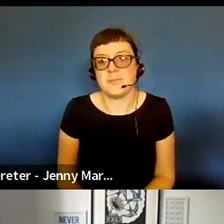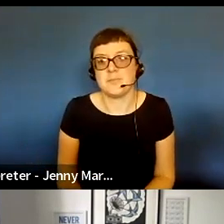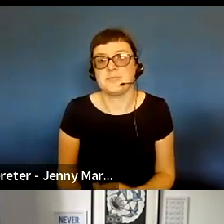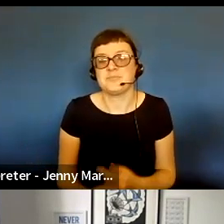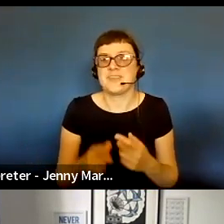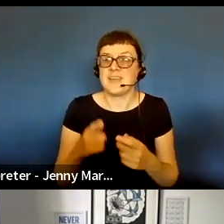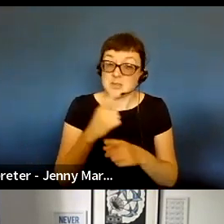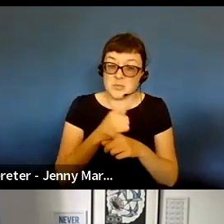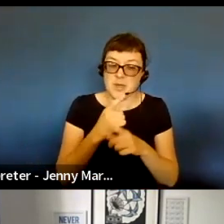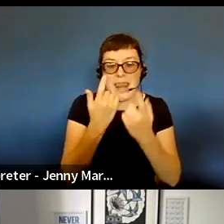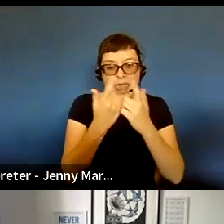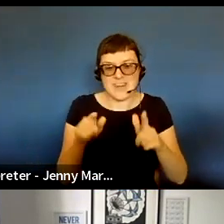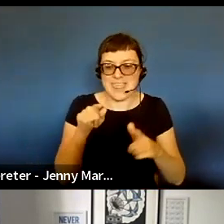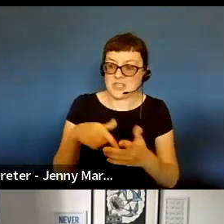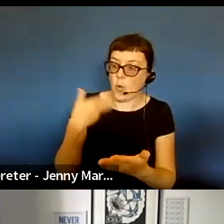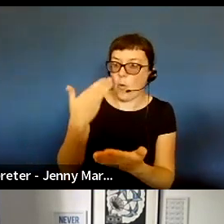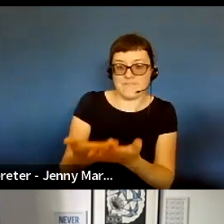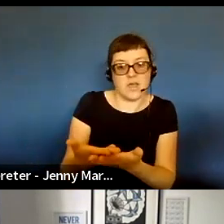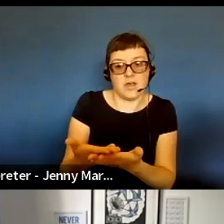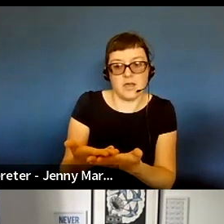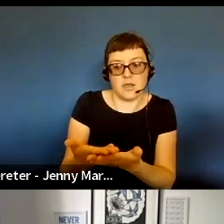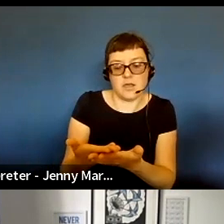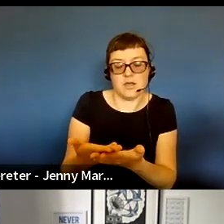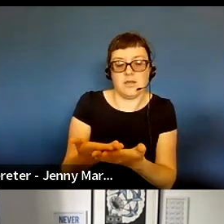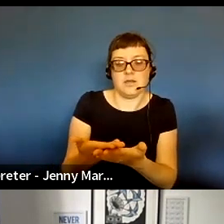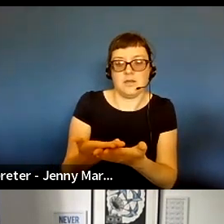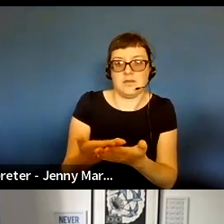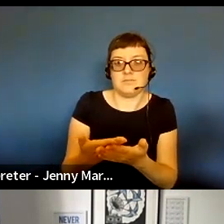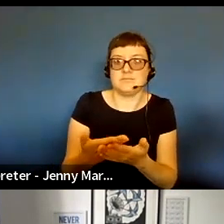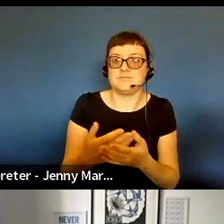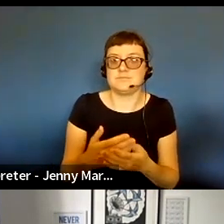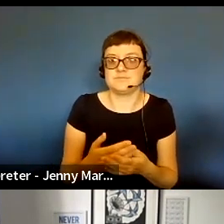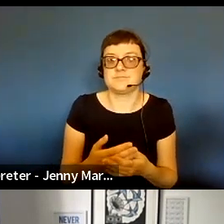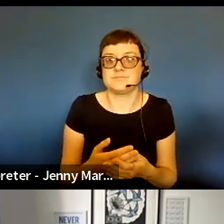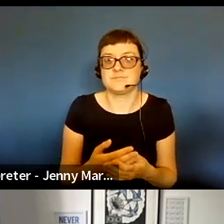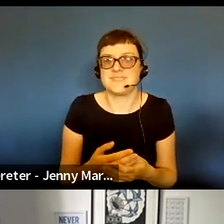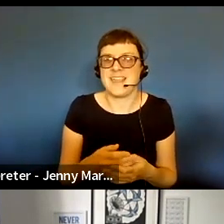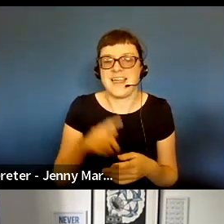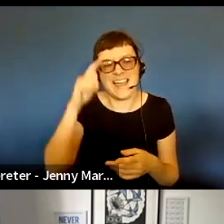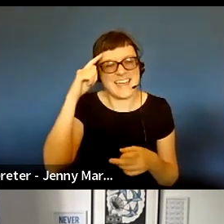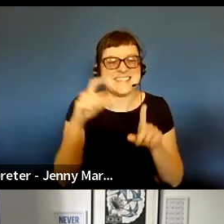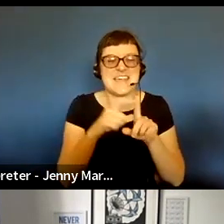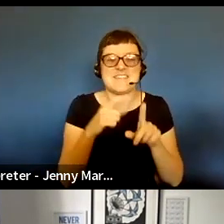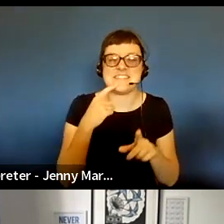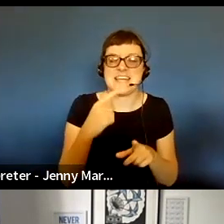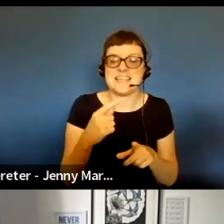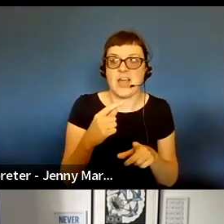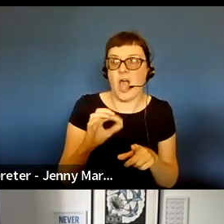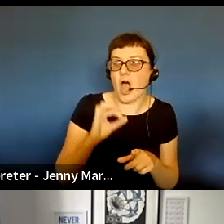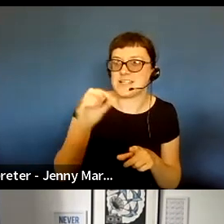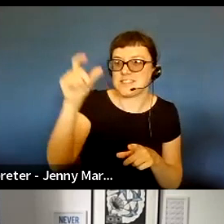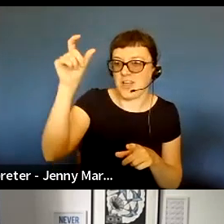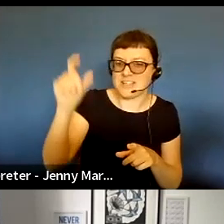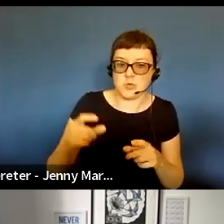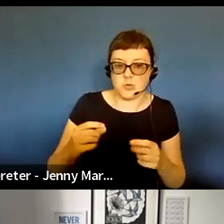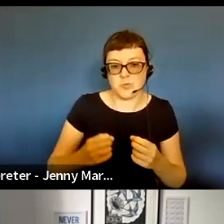that it is an offer that it's not something that you're, I think David used the words asking artists to bleed